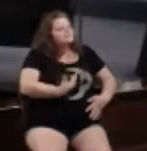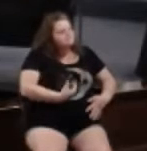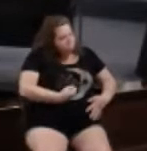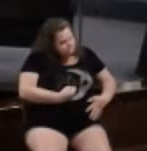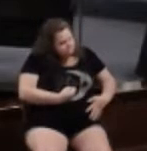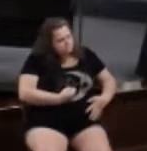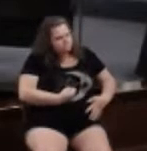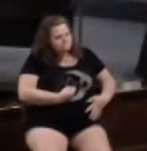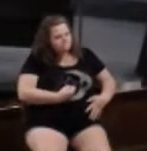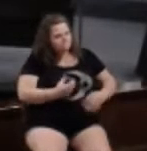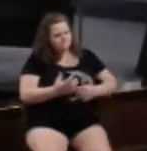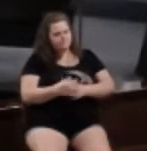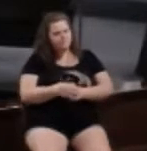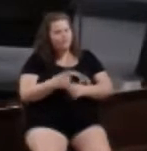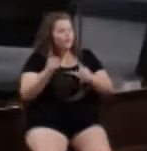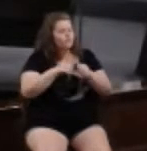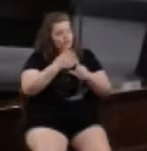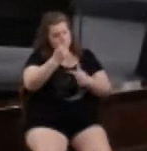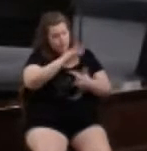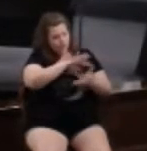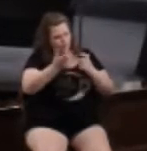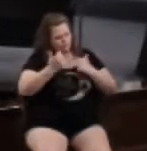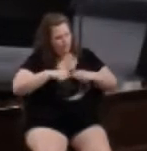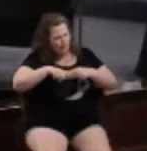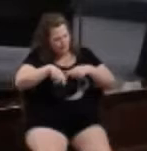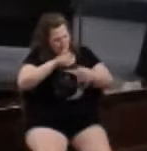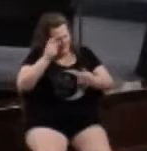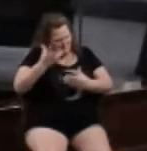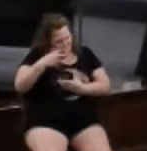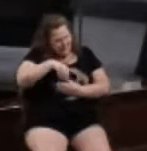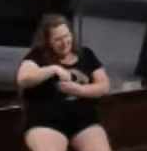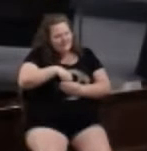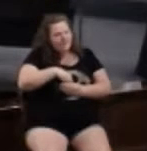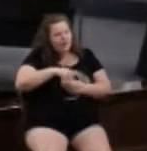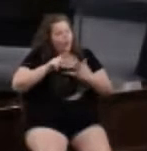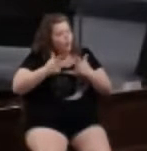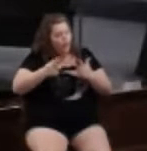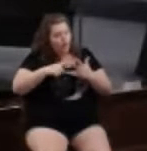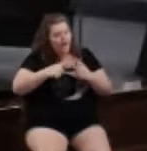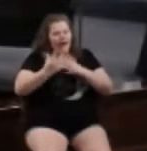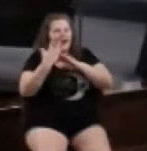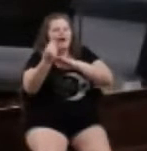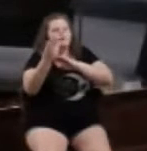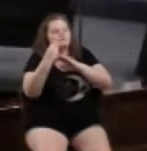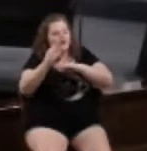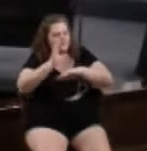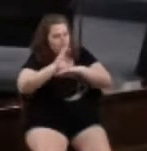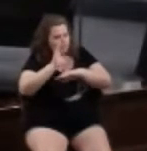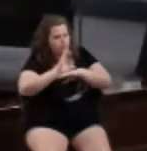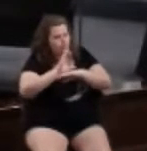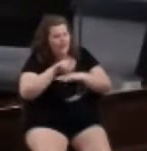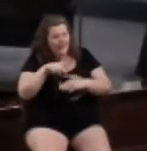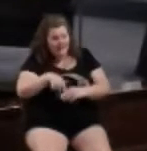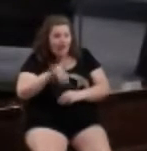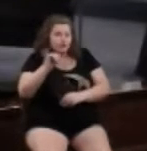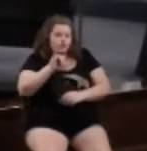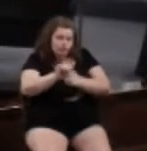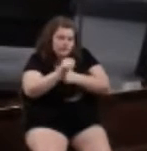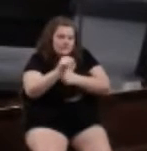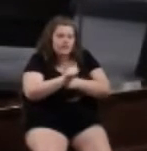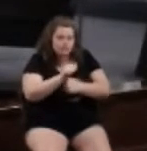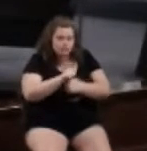The first two storms try to tear us apart from within. The third storm is from outside of the church. It, too, is dangerous.